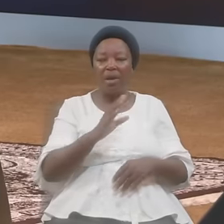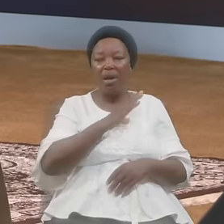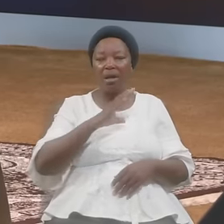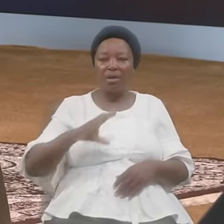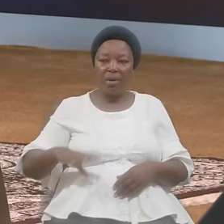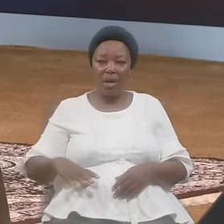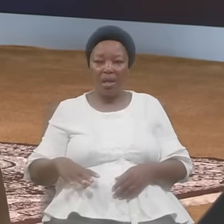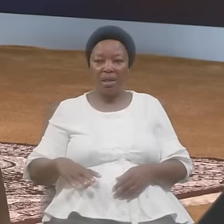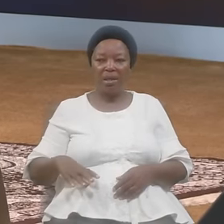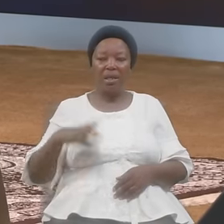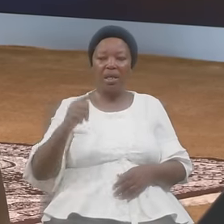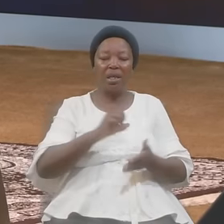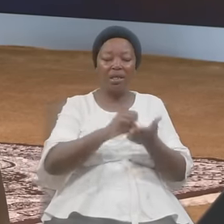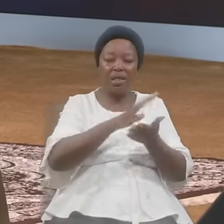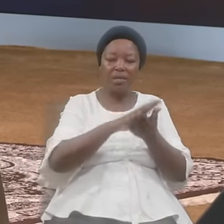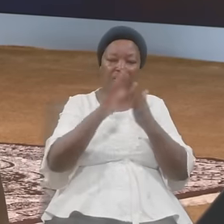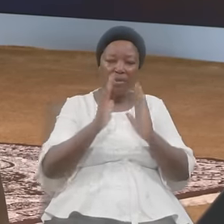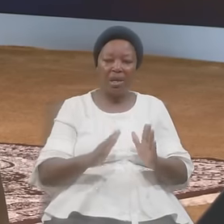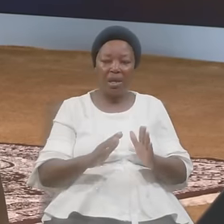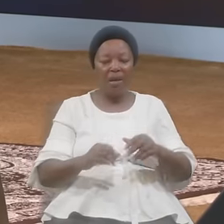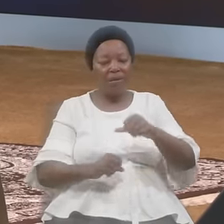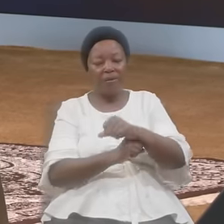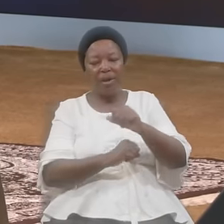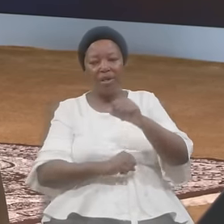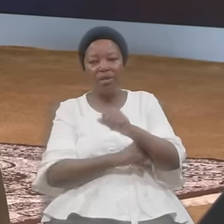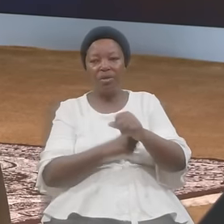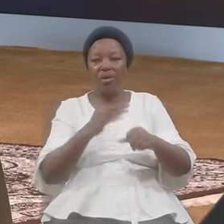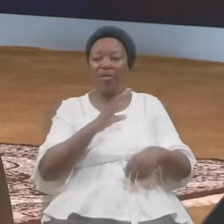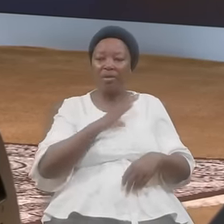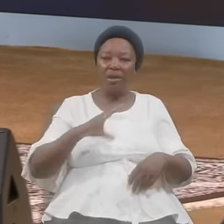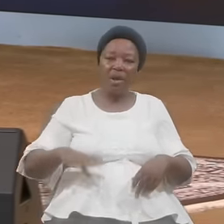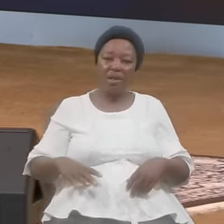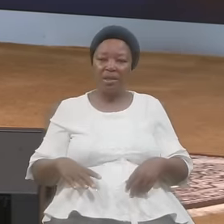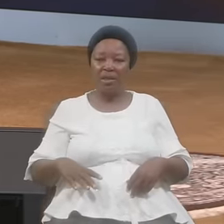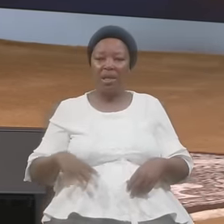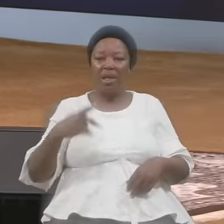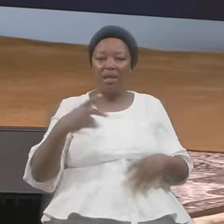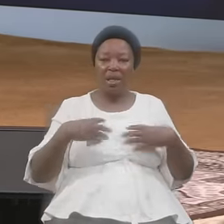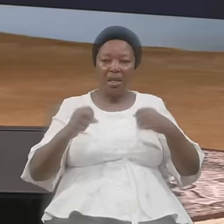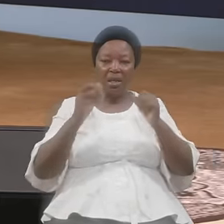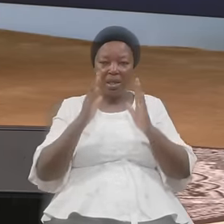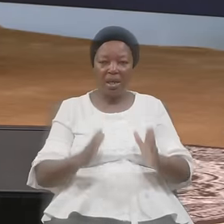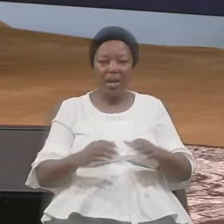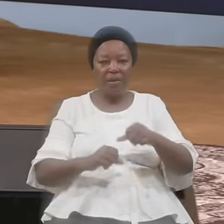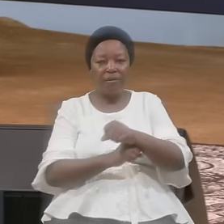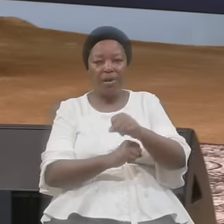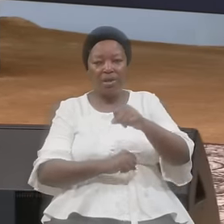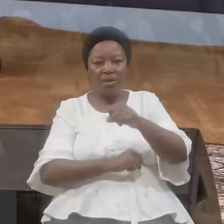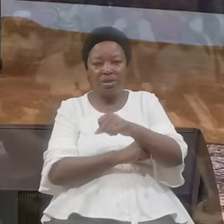The Sanctifier Foundation Of Christ The Healer Foundation